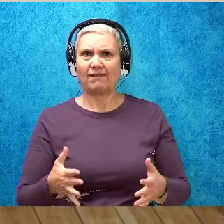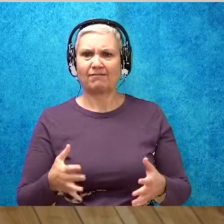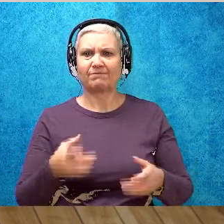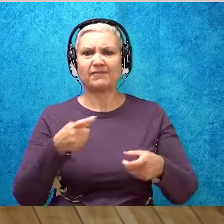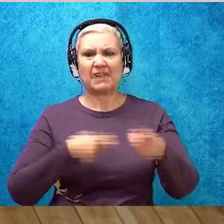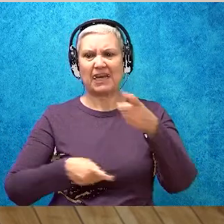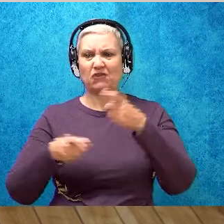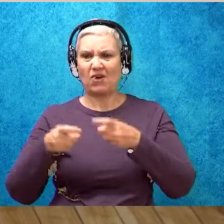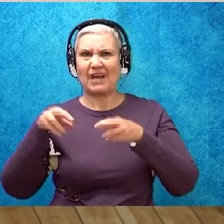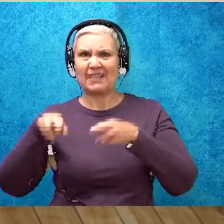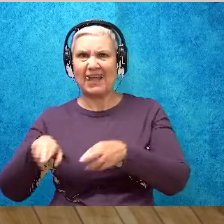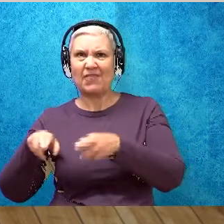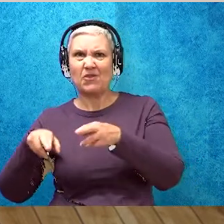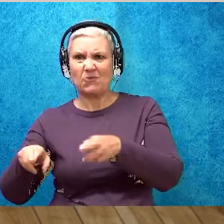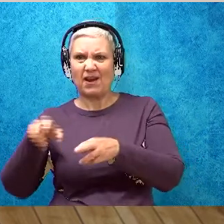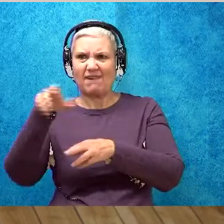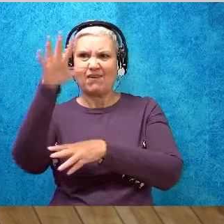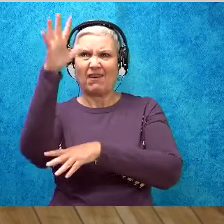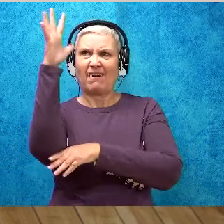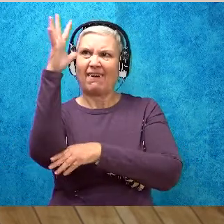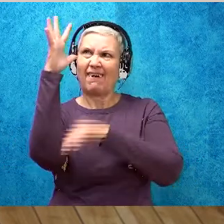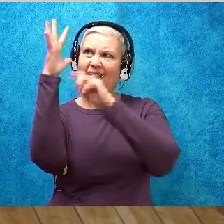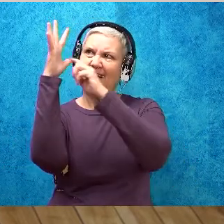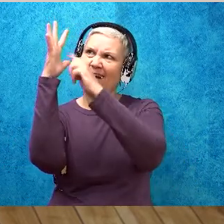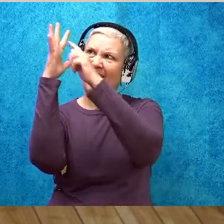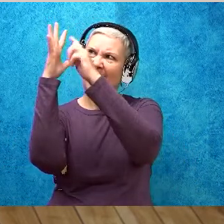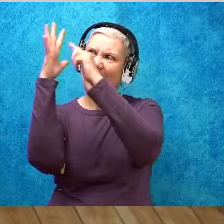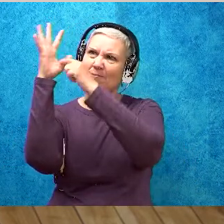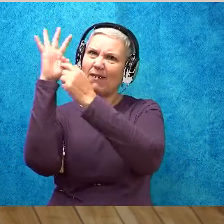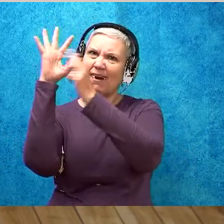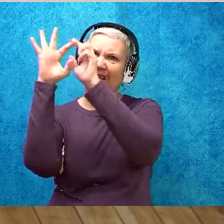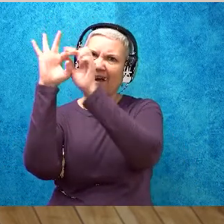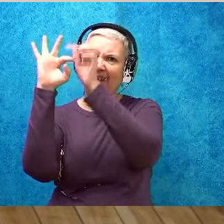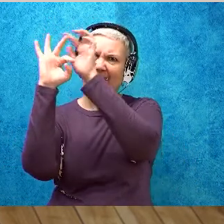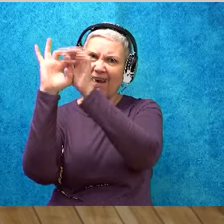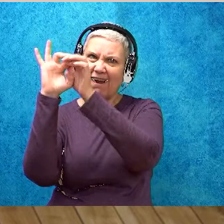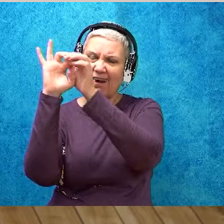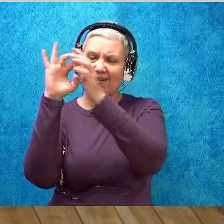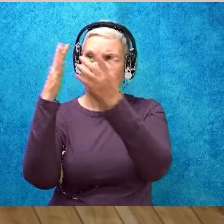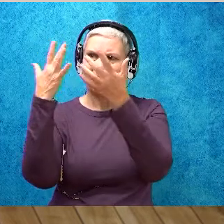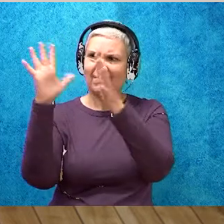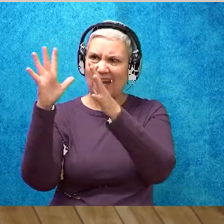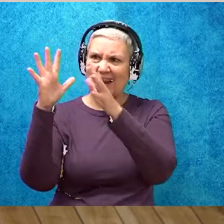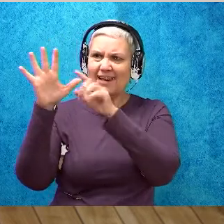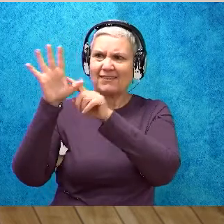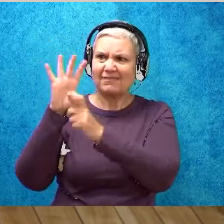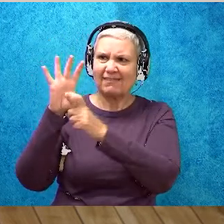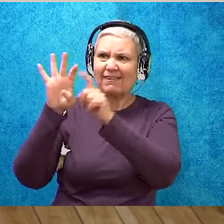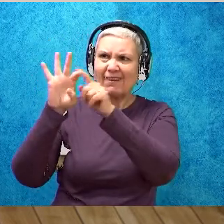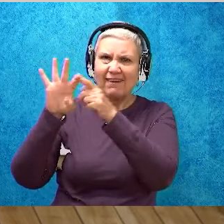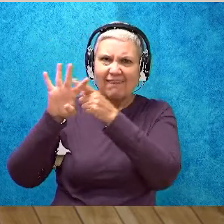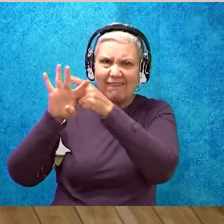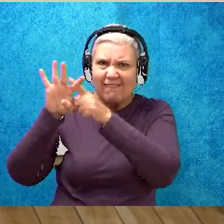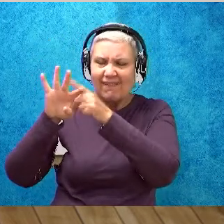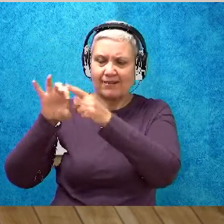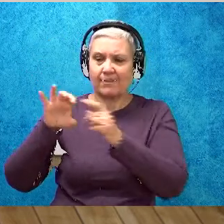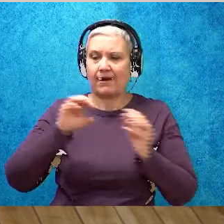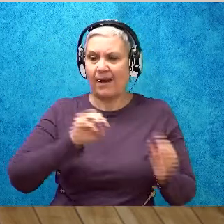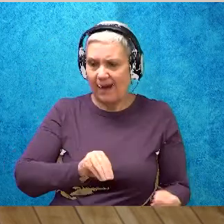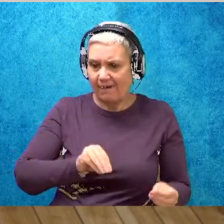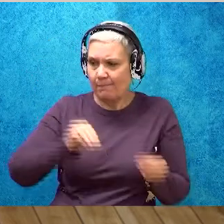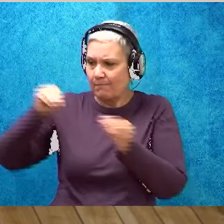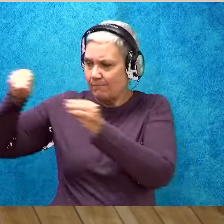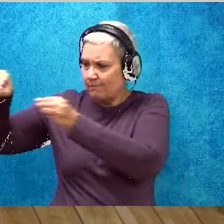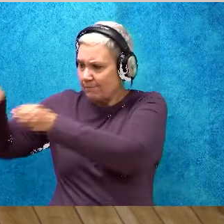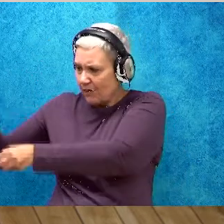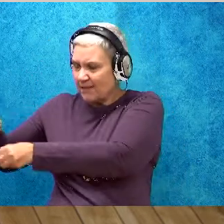river. After Luke cuts big branches, he puts them on Muse's back. Muse